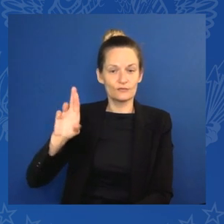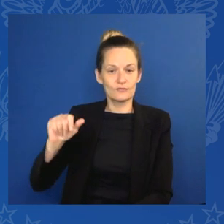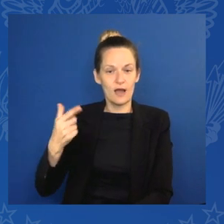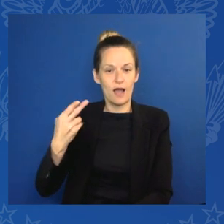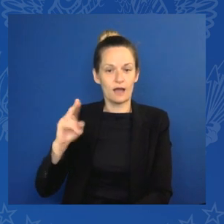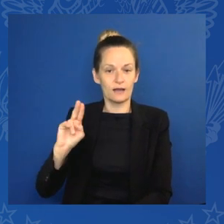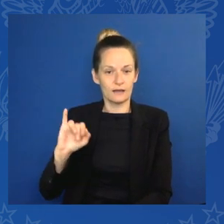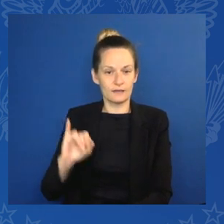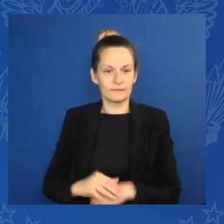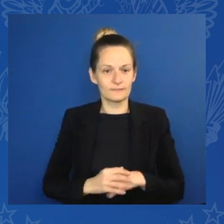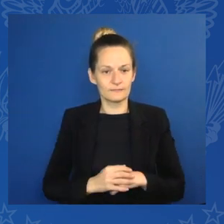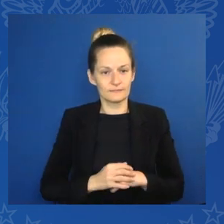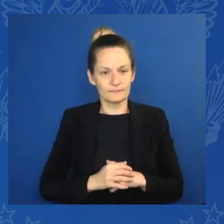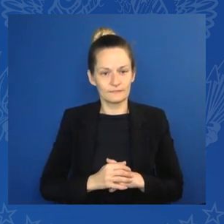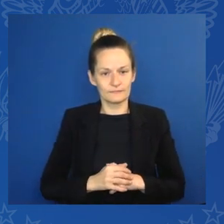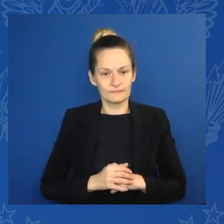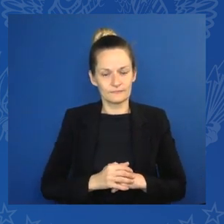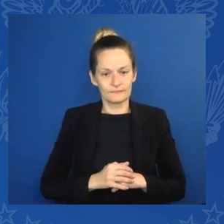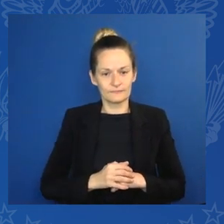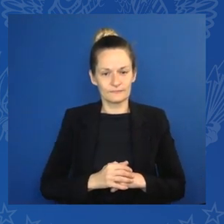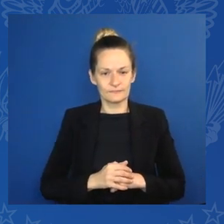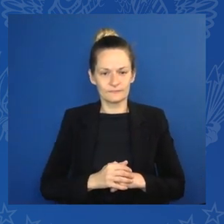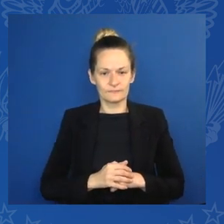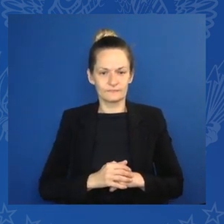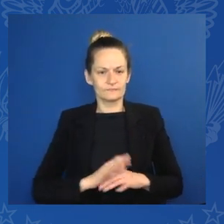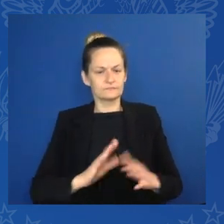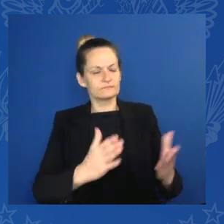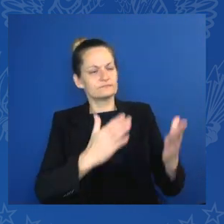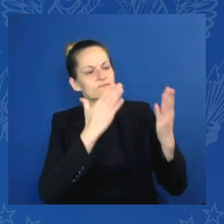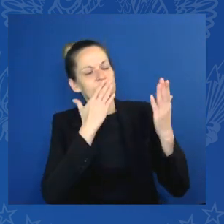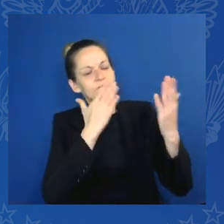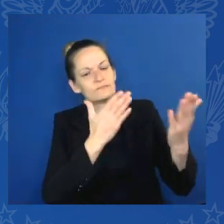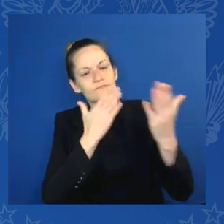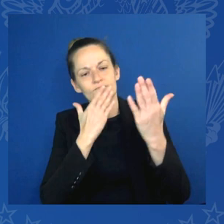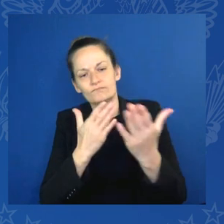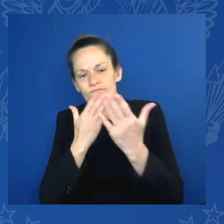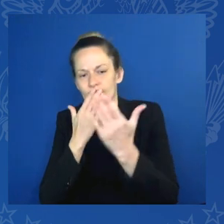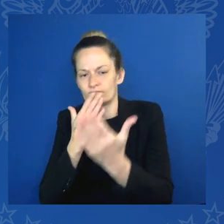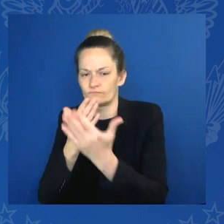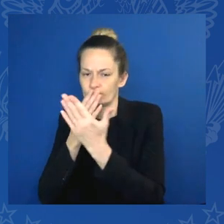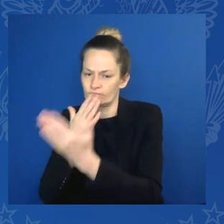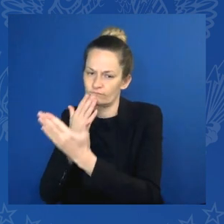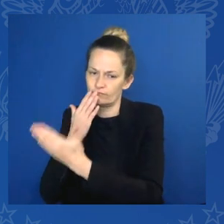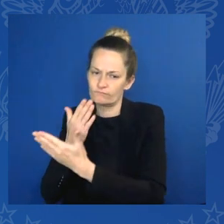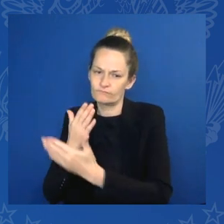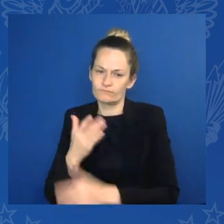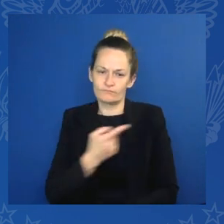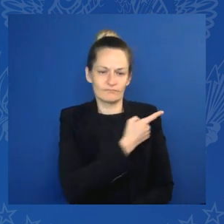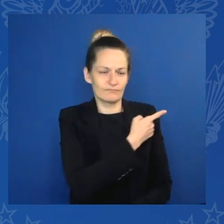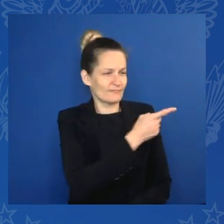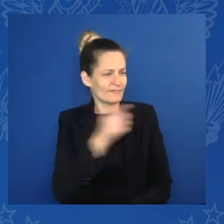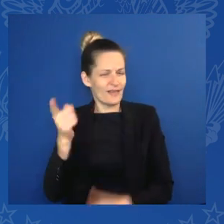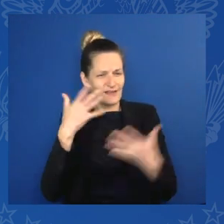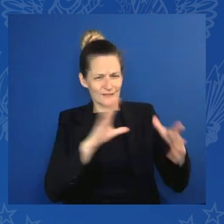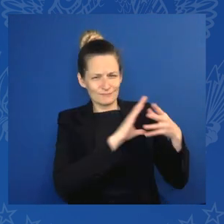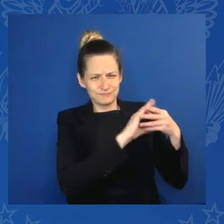Thank you, Olaf. Just two words after everything has been said. This group of countries